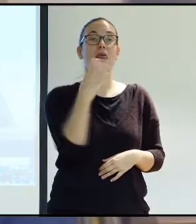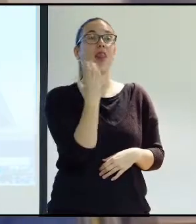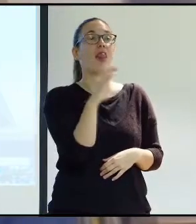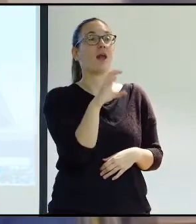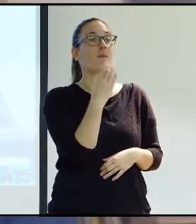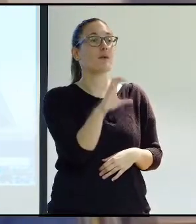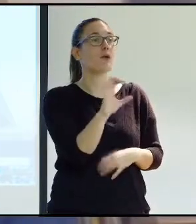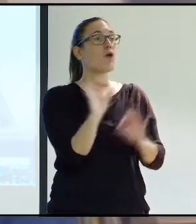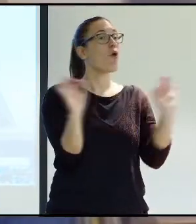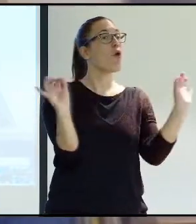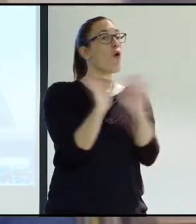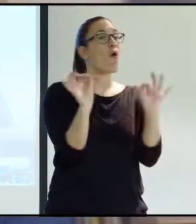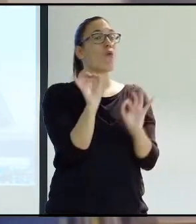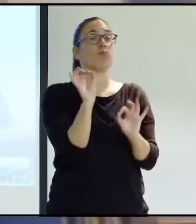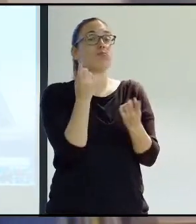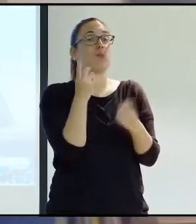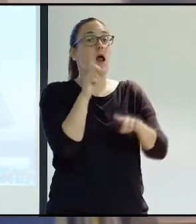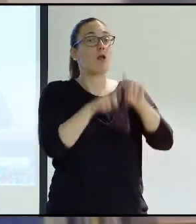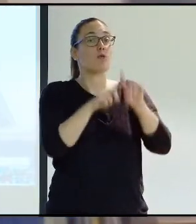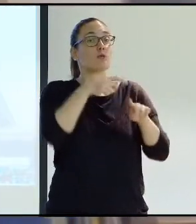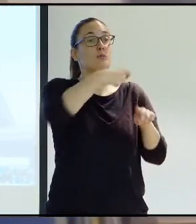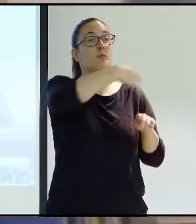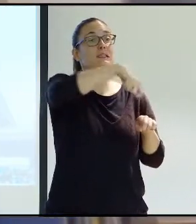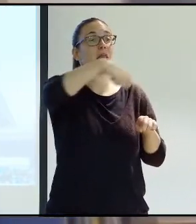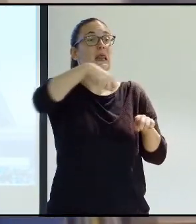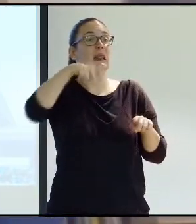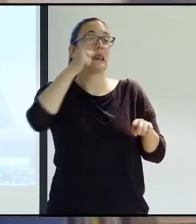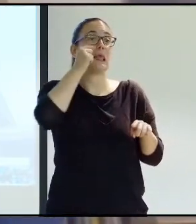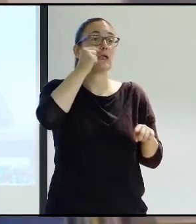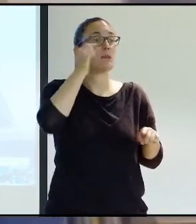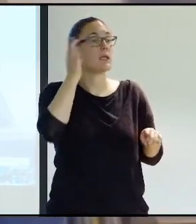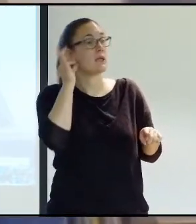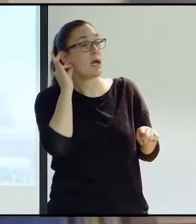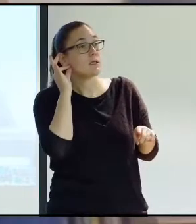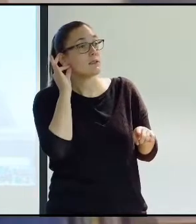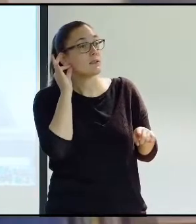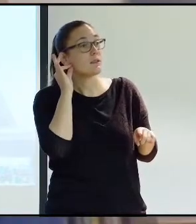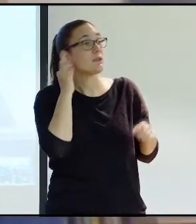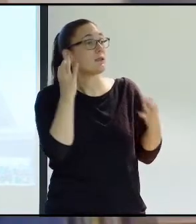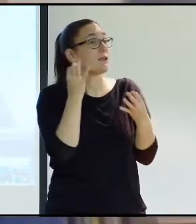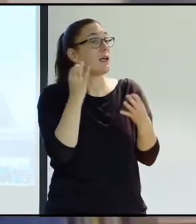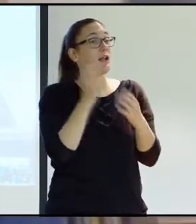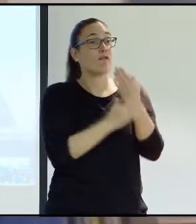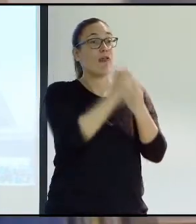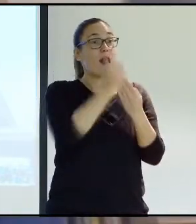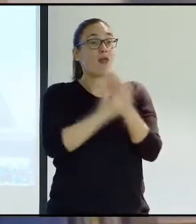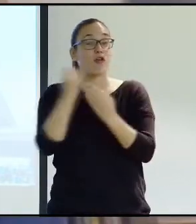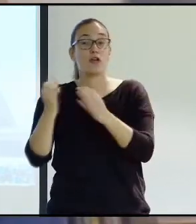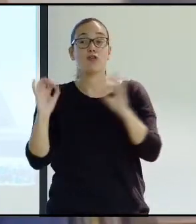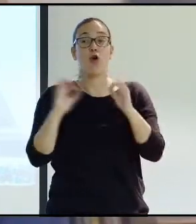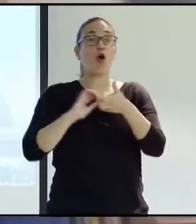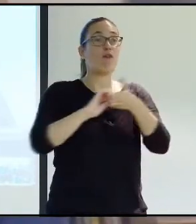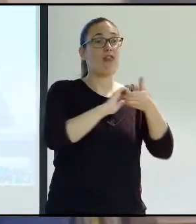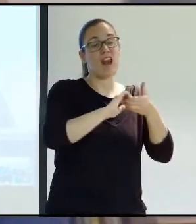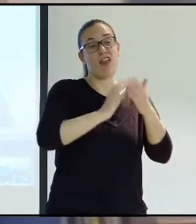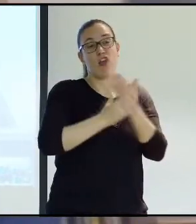the president of the representatives of people with disability in Spain, or listening to any of the other presidents